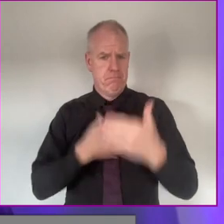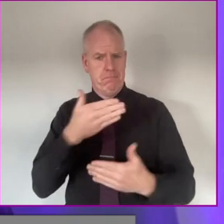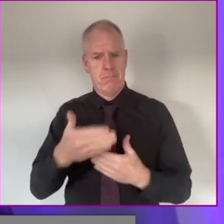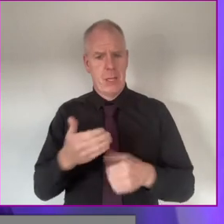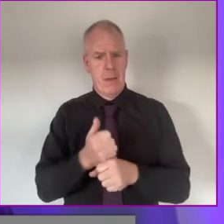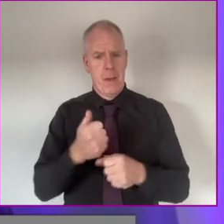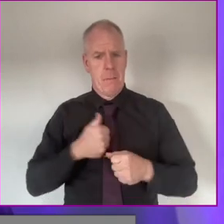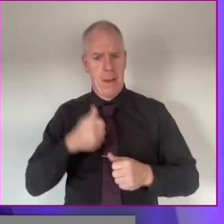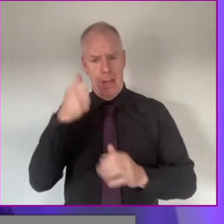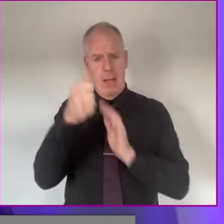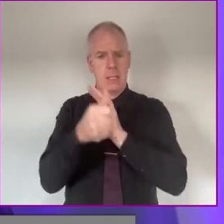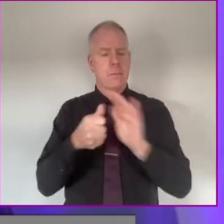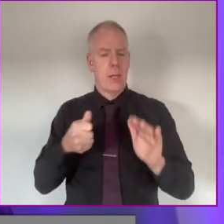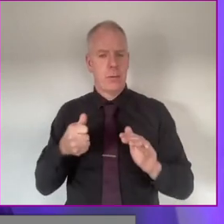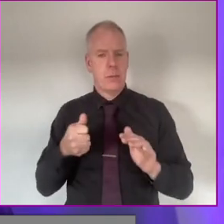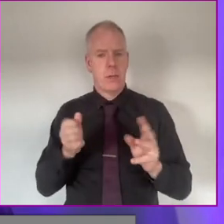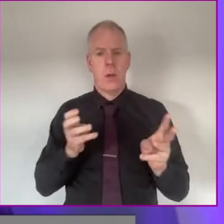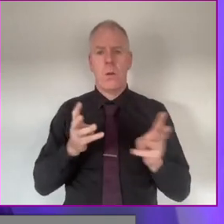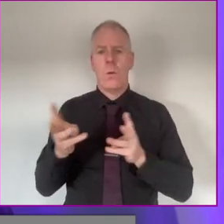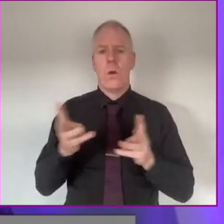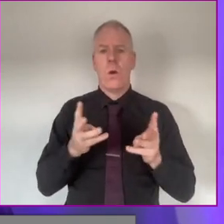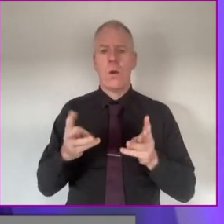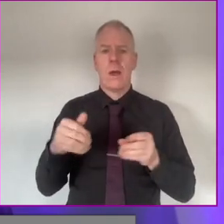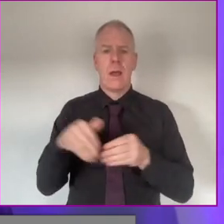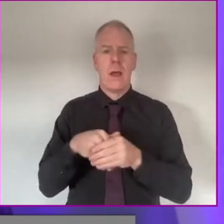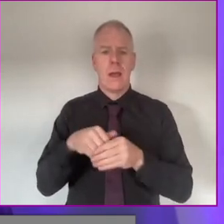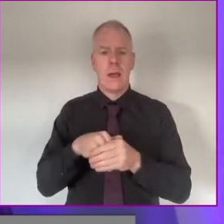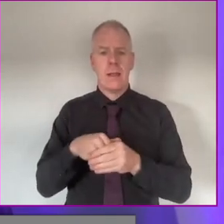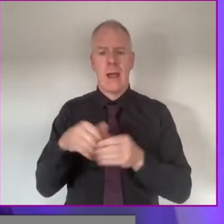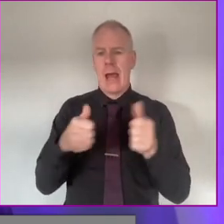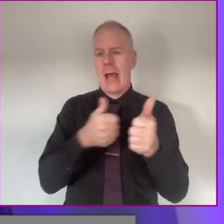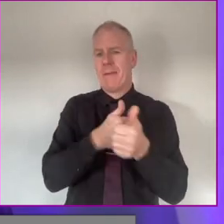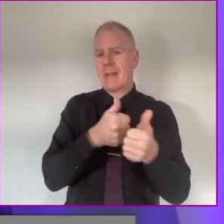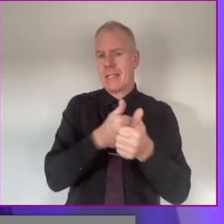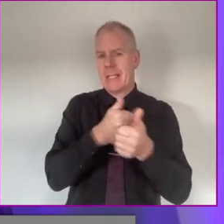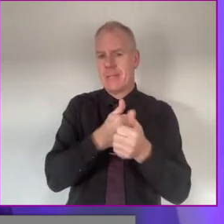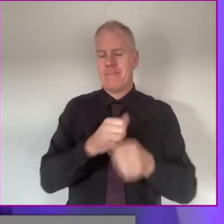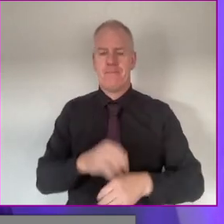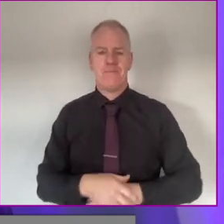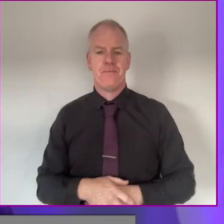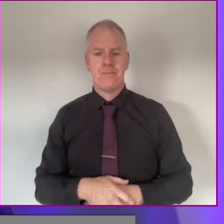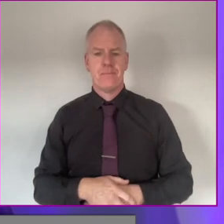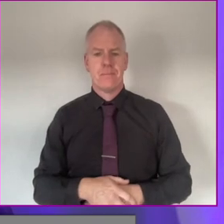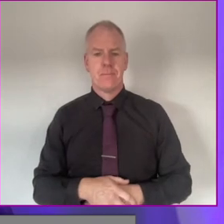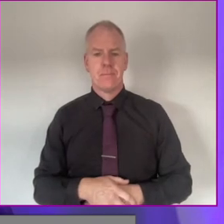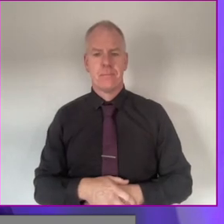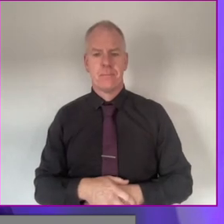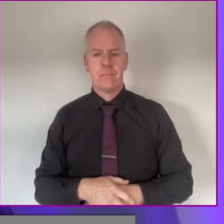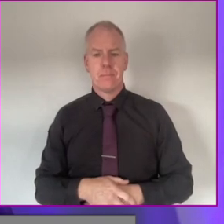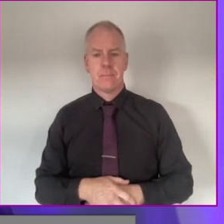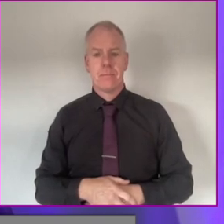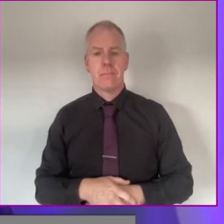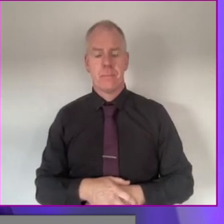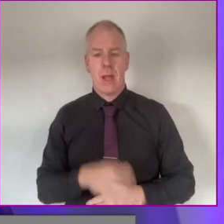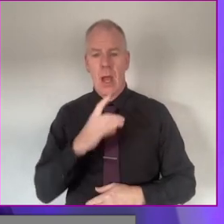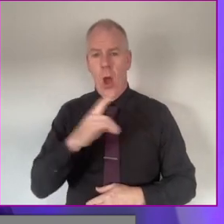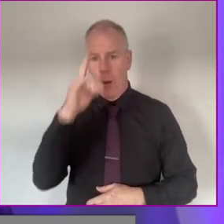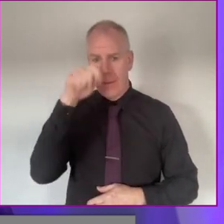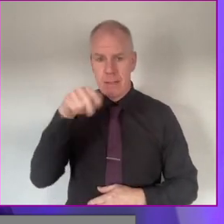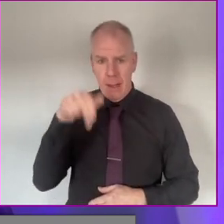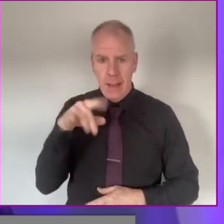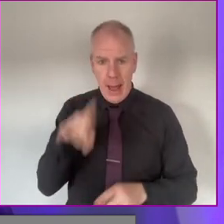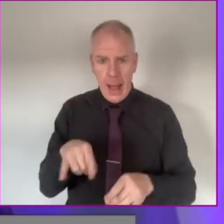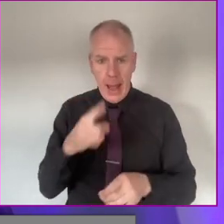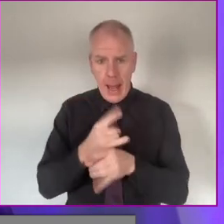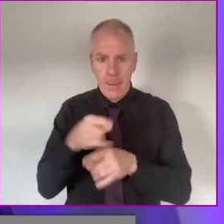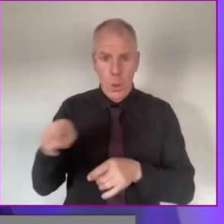to speak to you about my experience and working in advocacy. I hope this can help you and